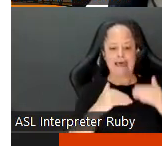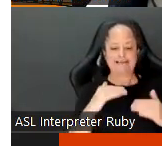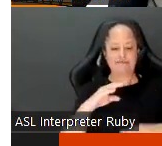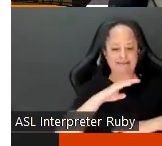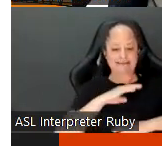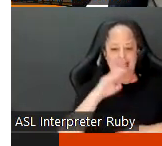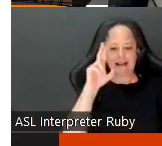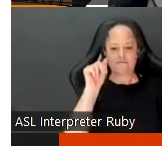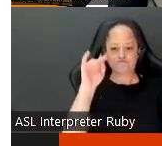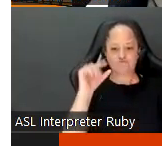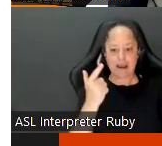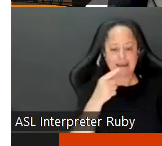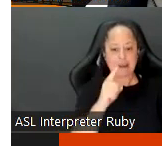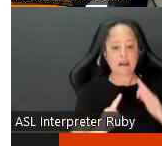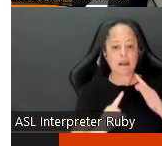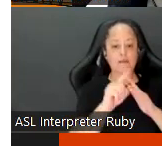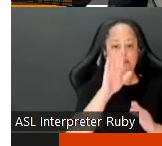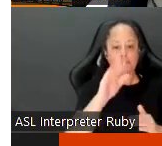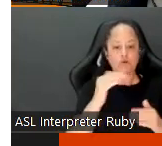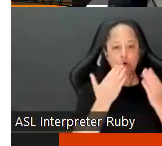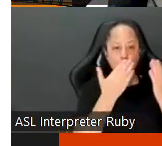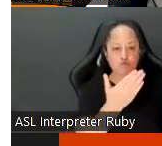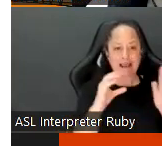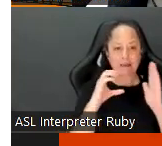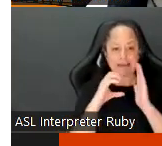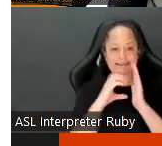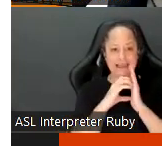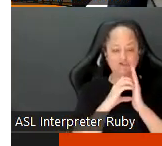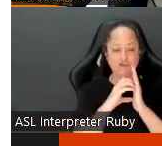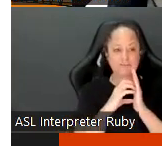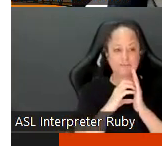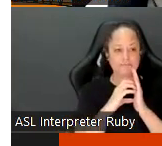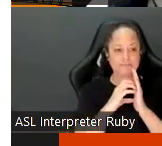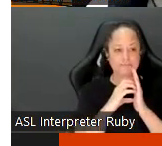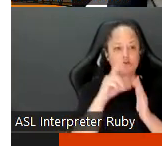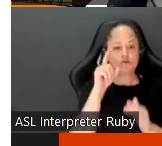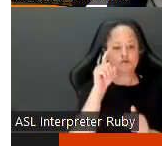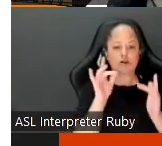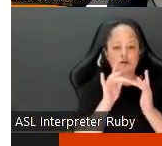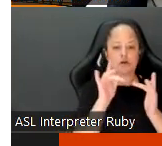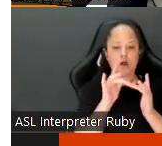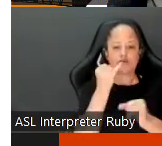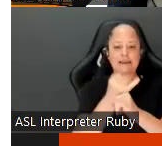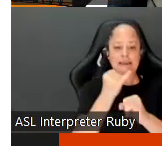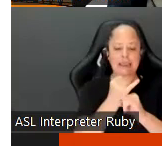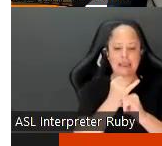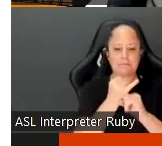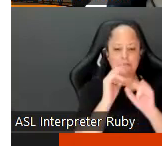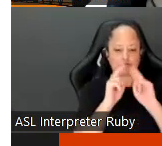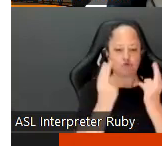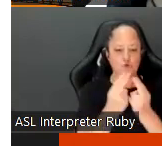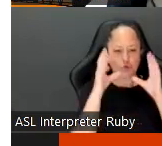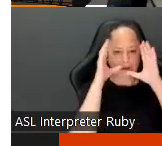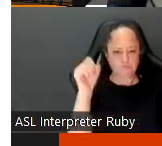anything so if it just comes up in your recommendation section um you should contact your campus union president as soon as